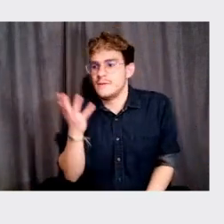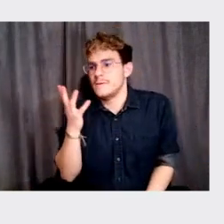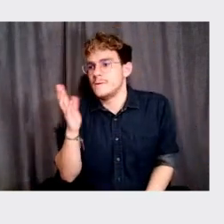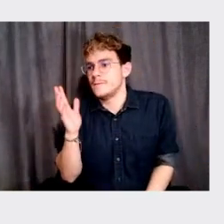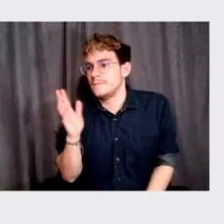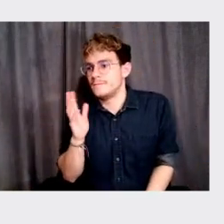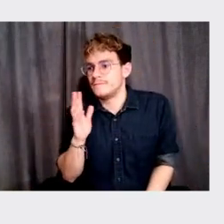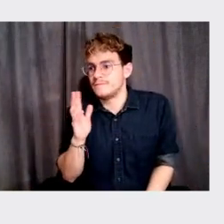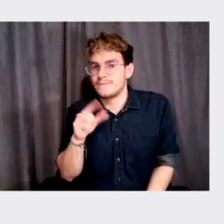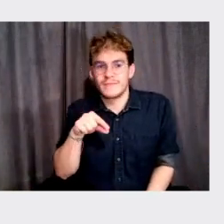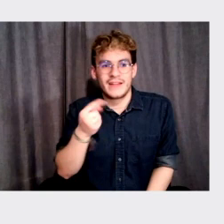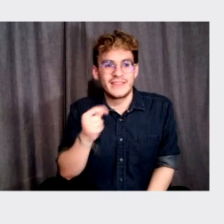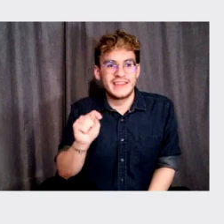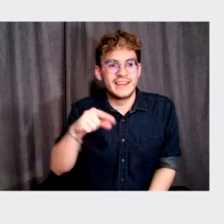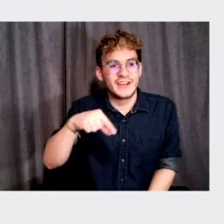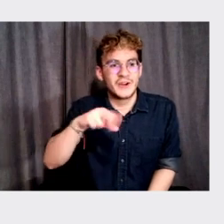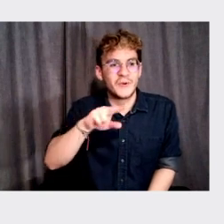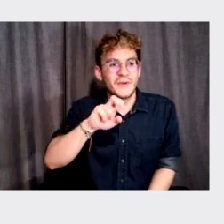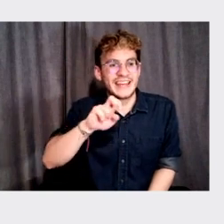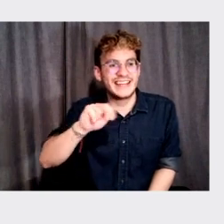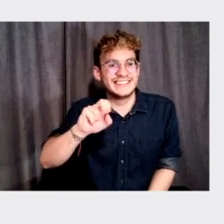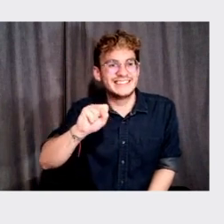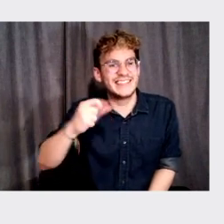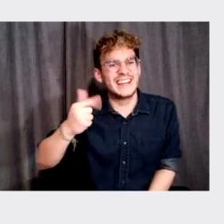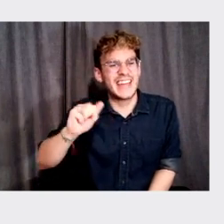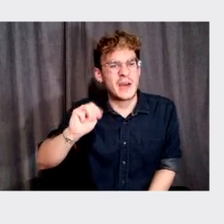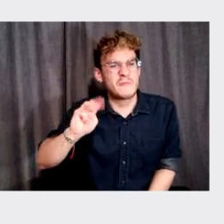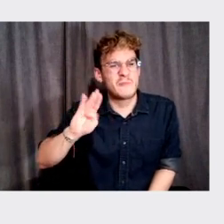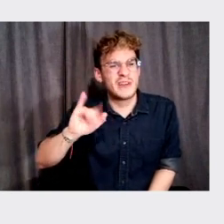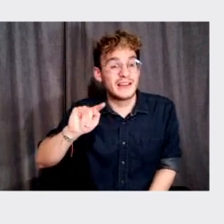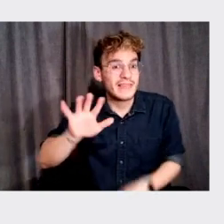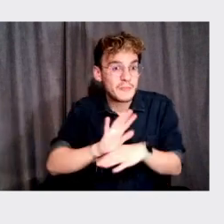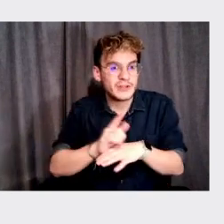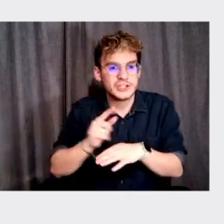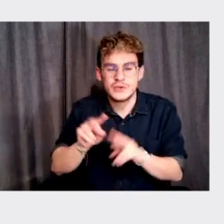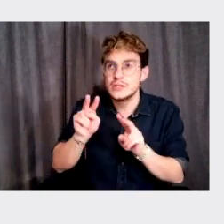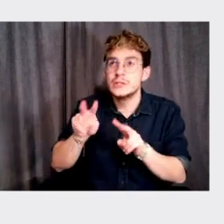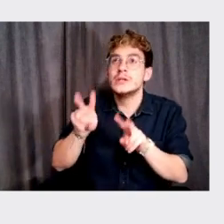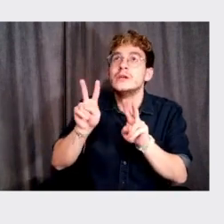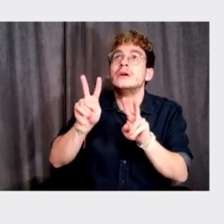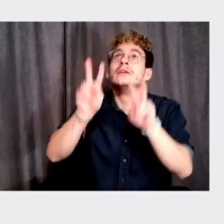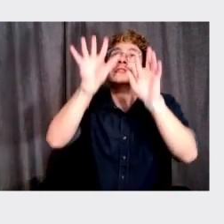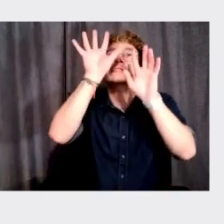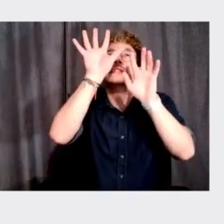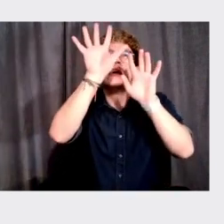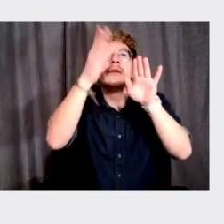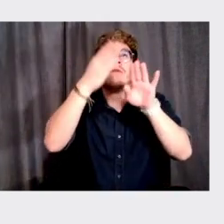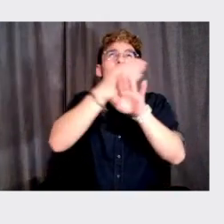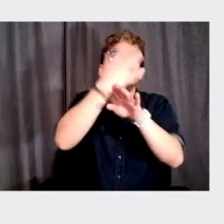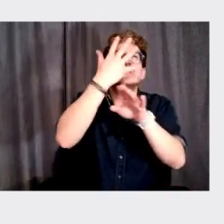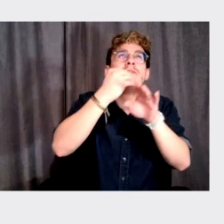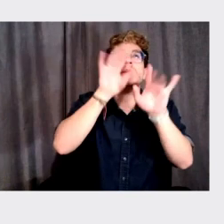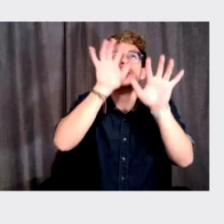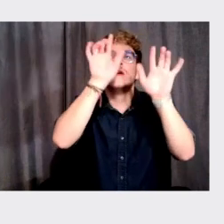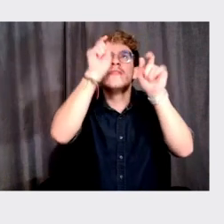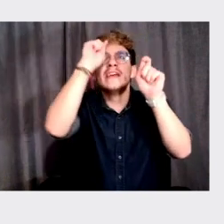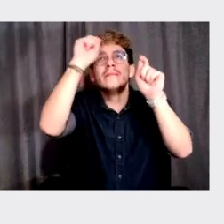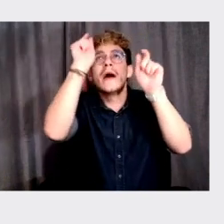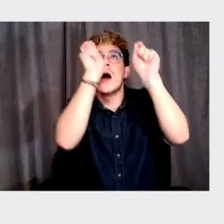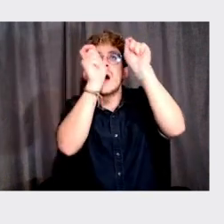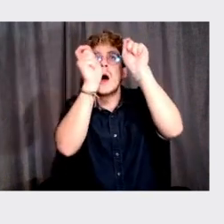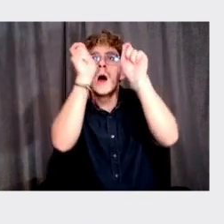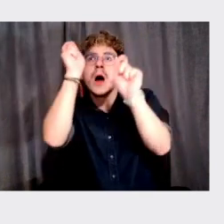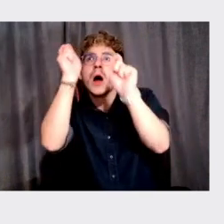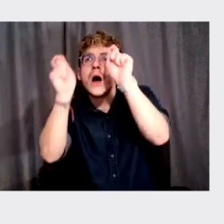like, uh, the queen's gambit series on Netflix, you know, like when she was like looking at the ceiling, uh, before going to sleep and just thinking about it all the time.